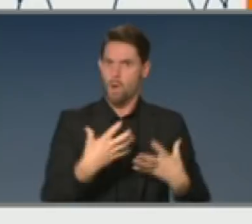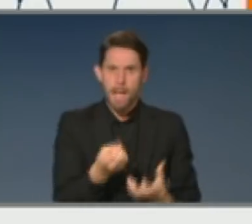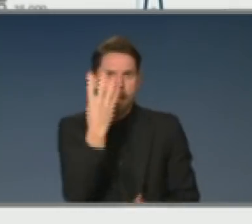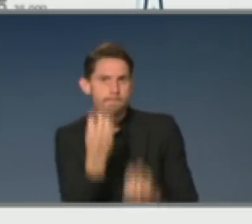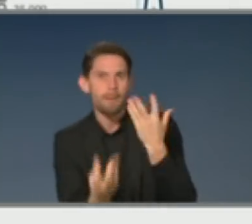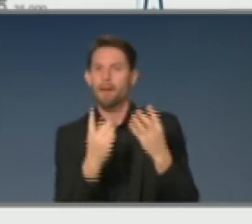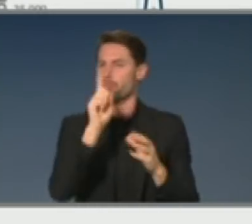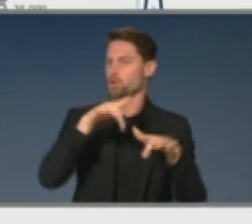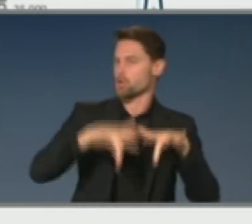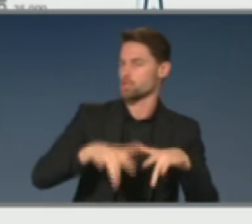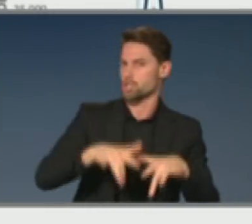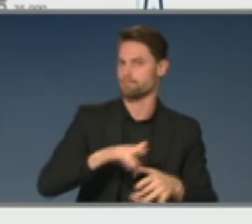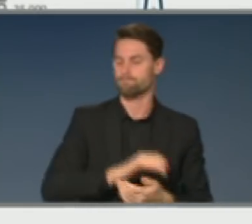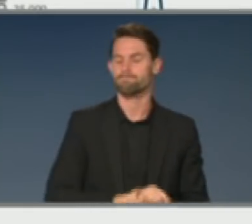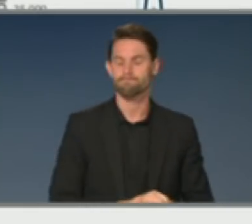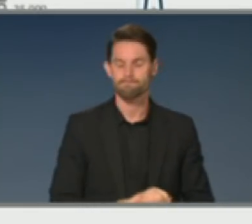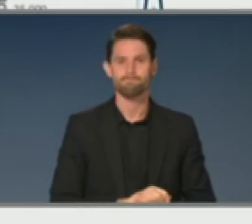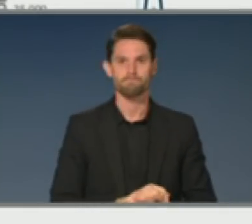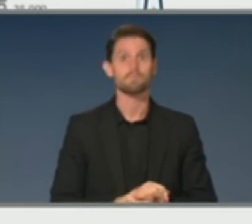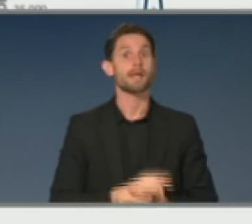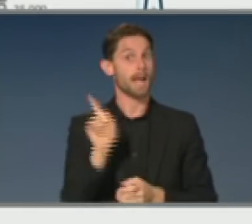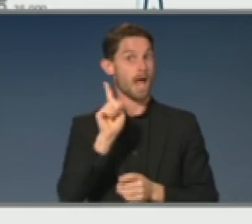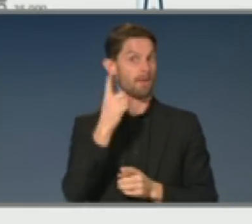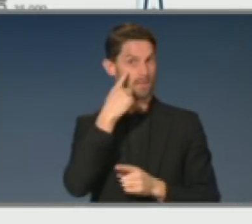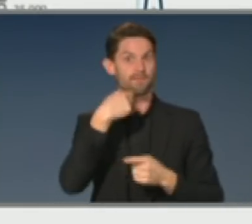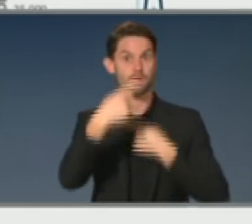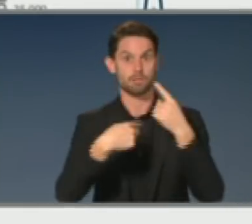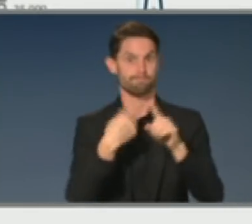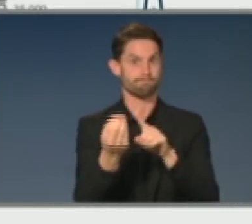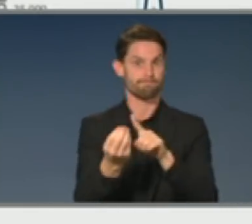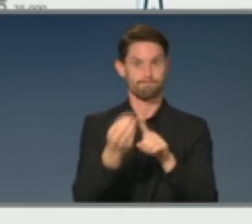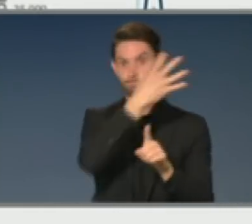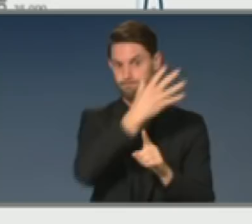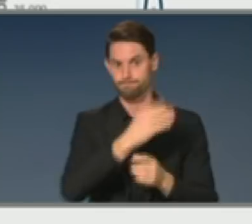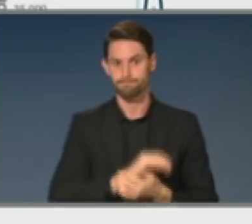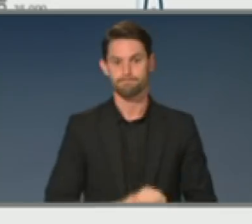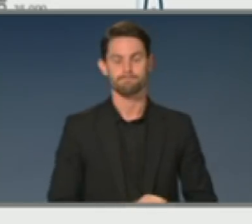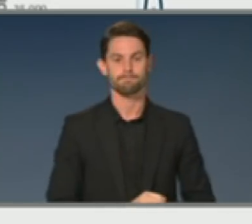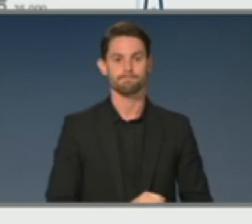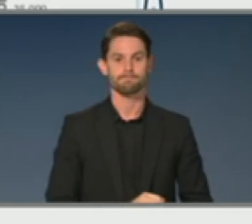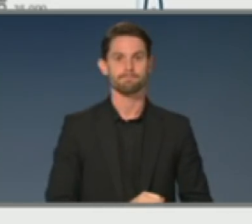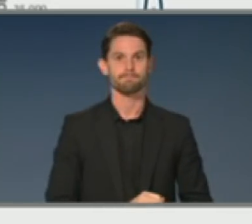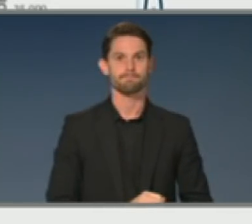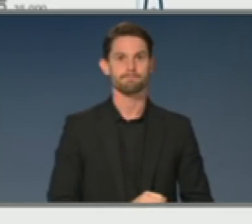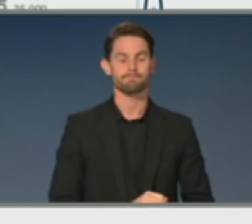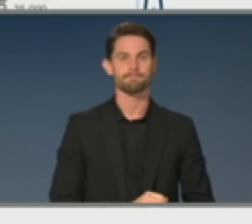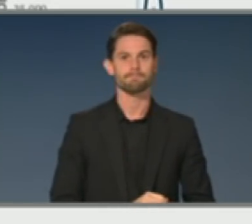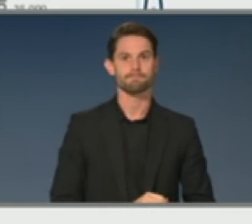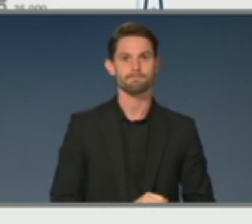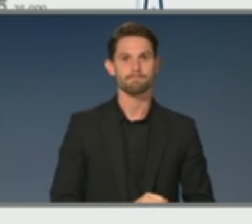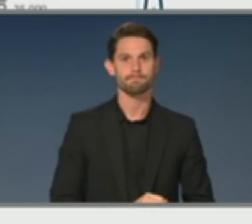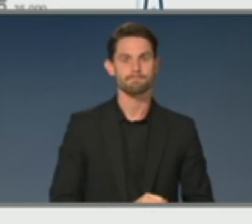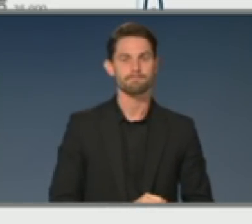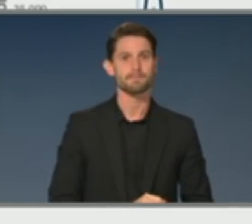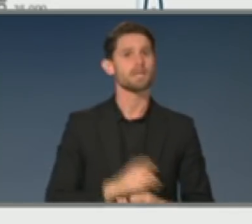Can we have the next slide? So, when we started, before we even had many cases in Australia, the modelers looked at what